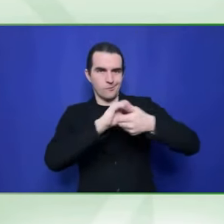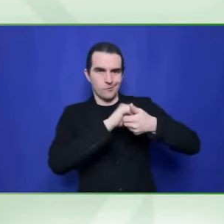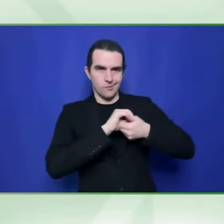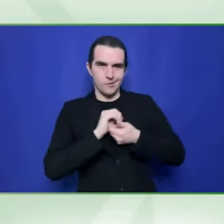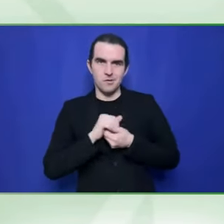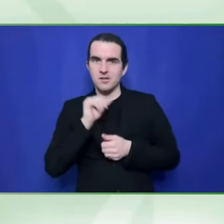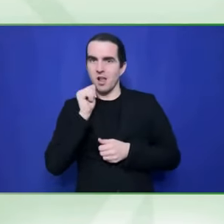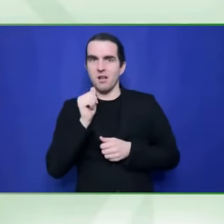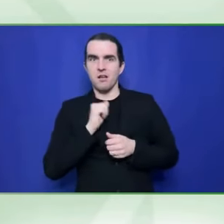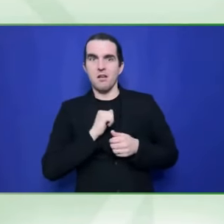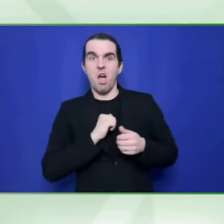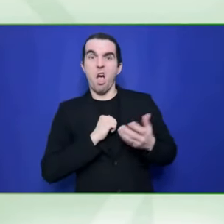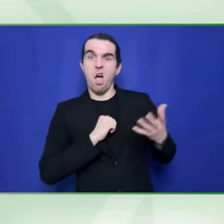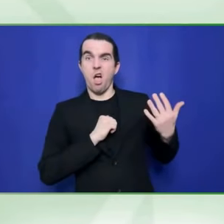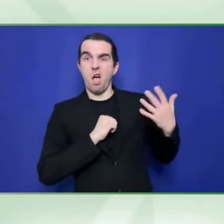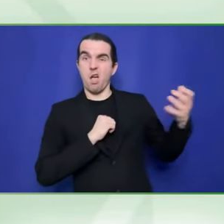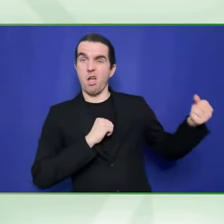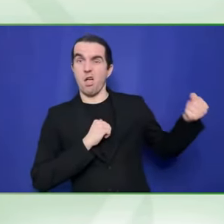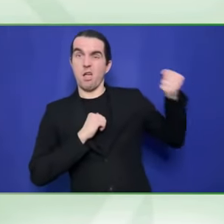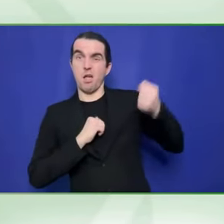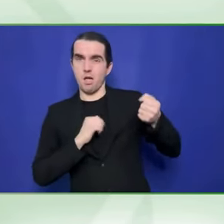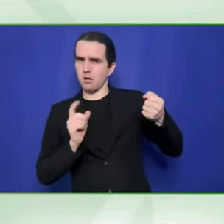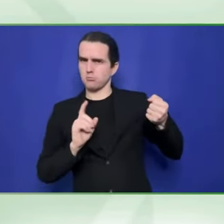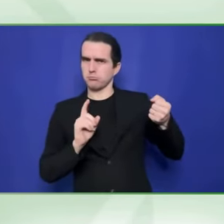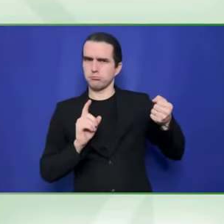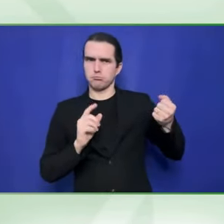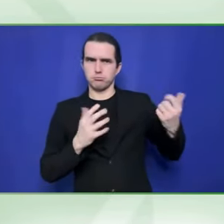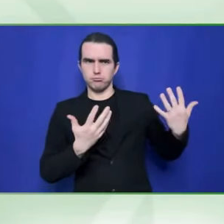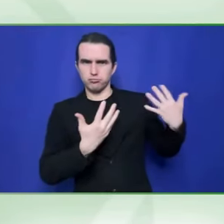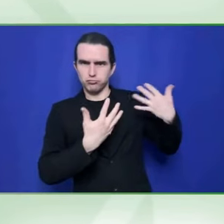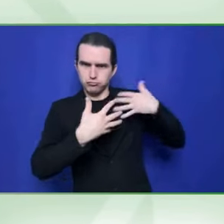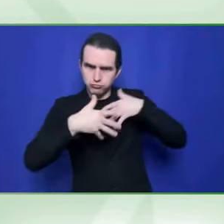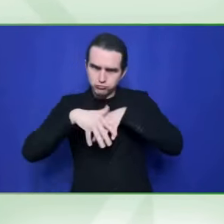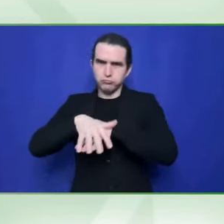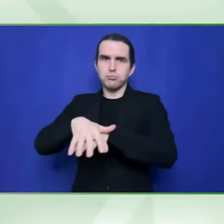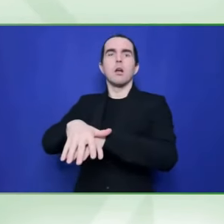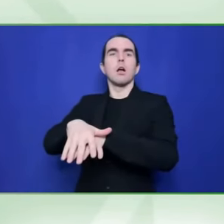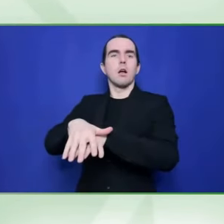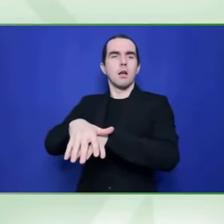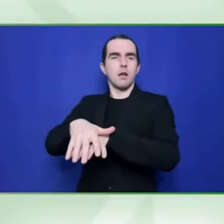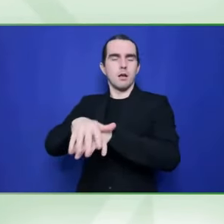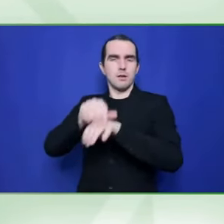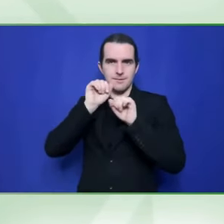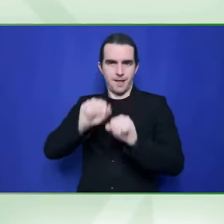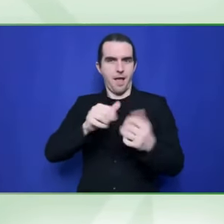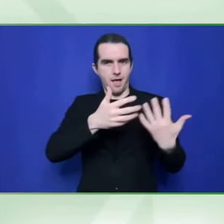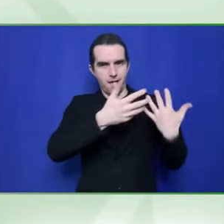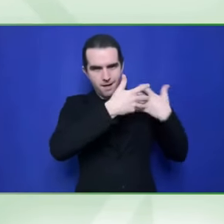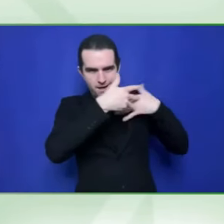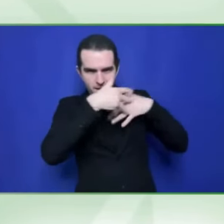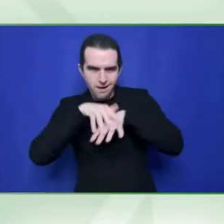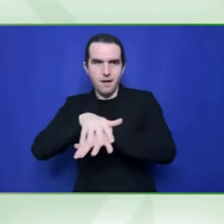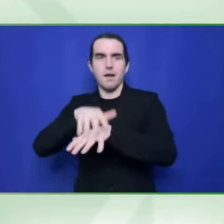Um, so we have to see that move forward. But we need to see disability metrics infused into it. And I could not agree more. We have